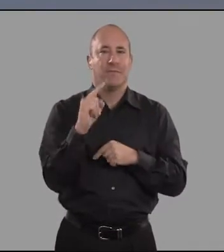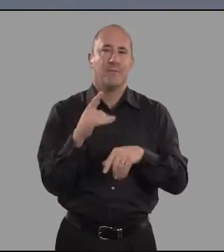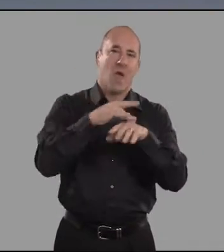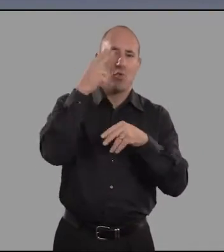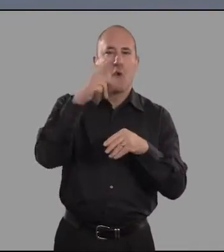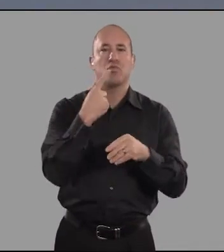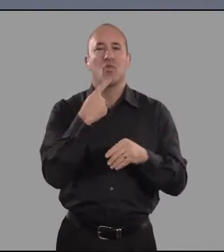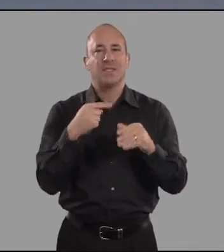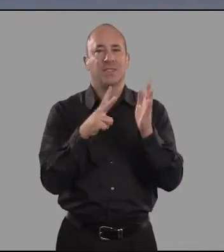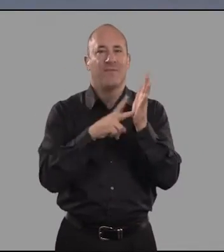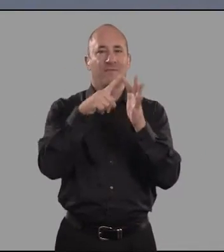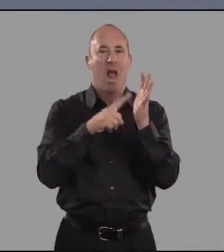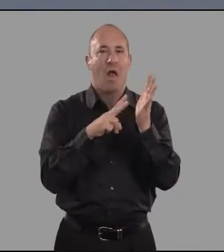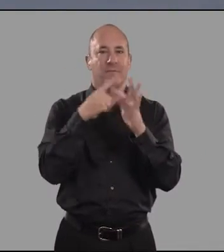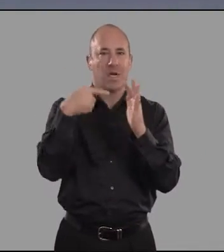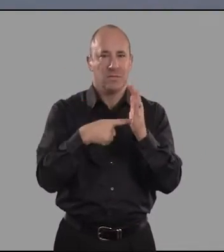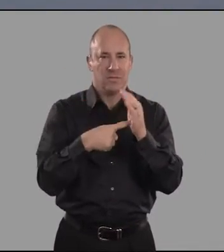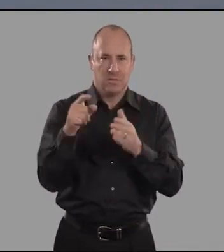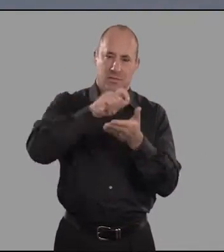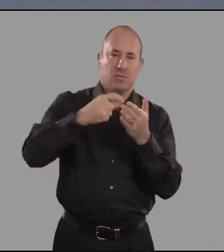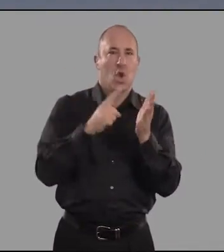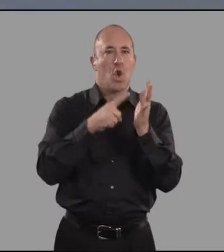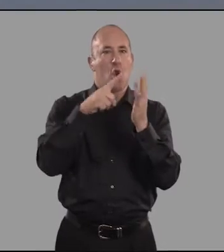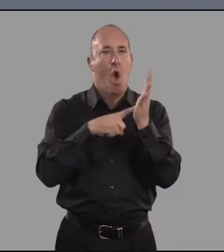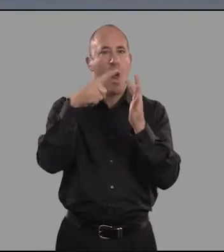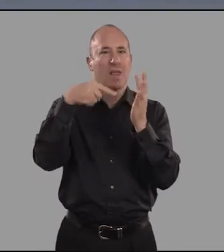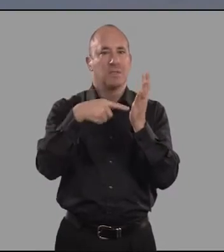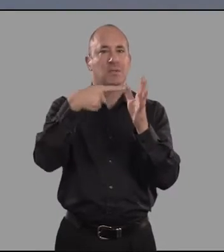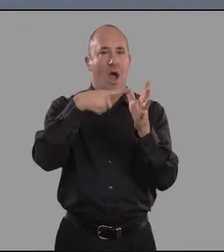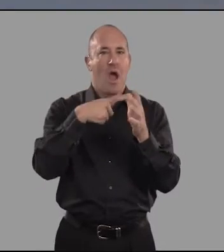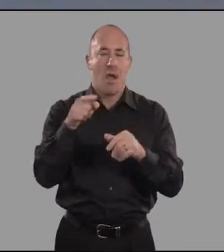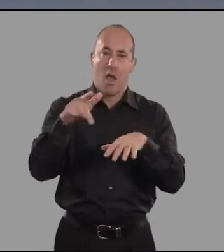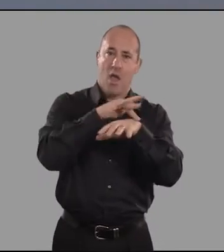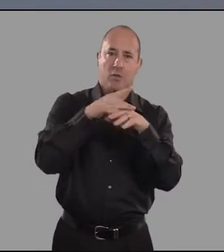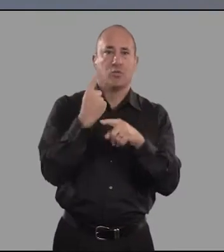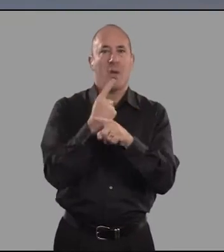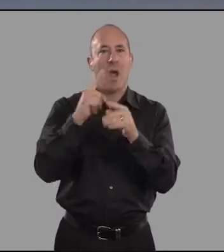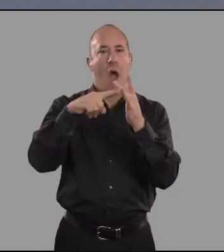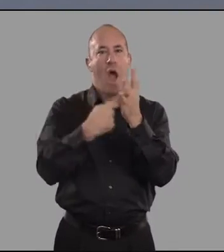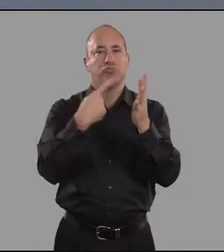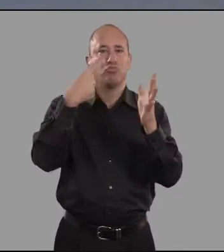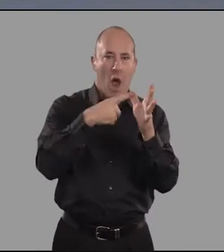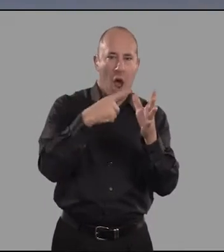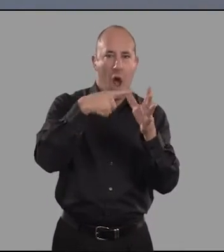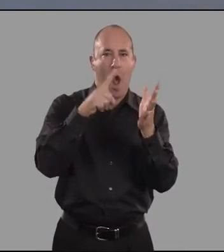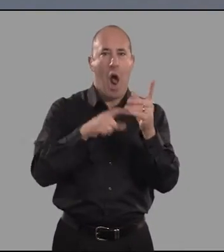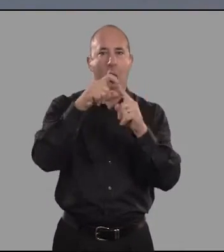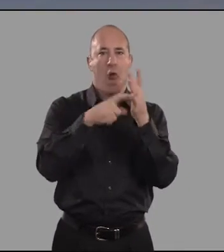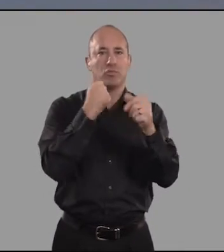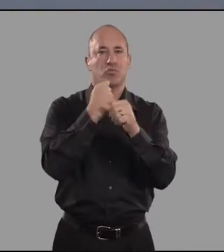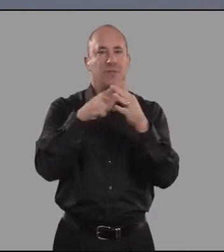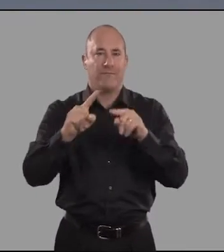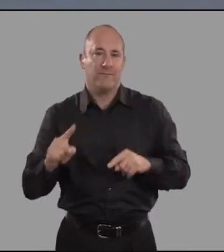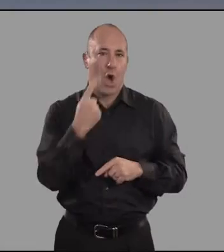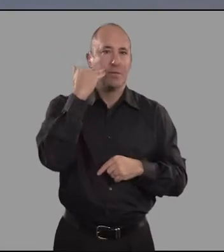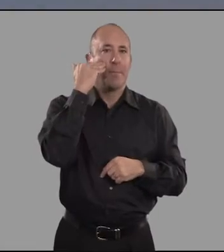first production, which was Lalita Chakraborty's first play, Red Velvet. This was a play about Ira Aldridge, the first black actor to play